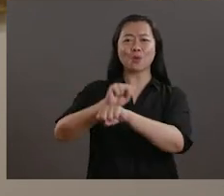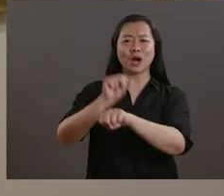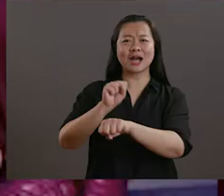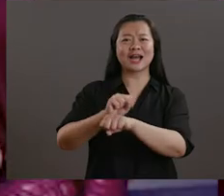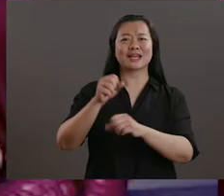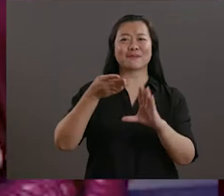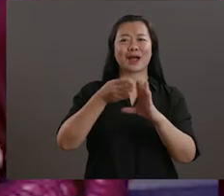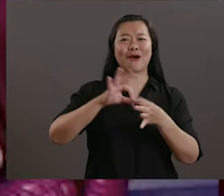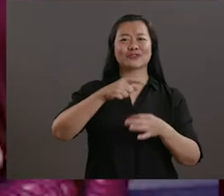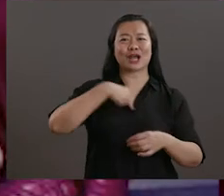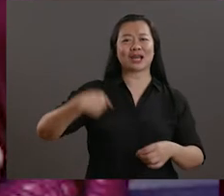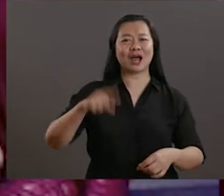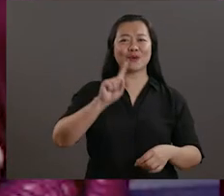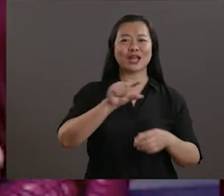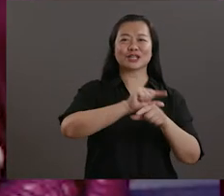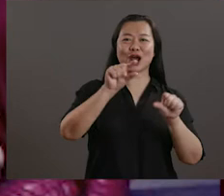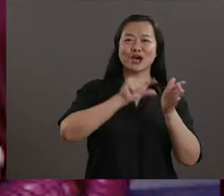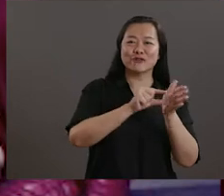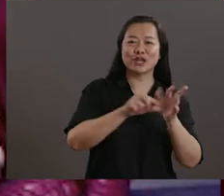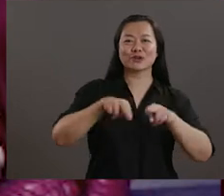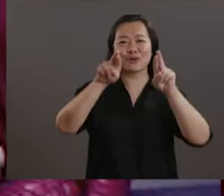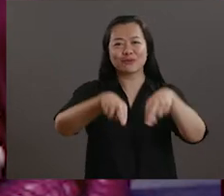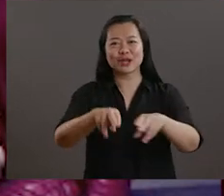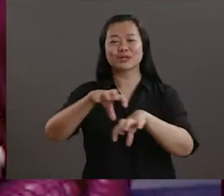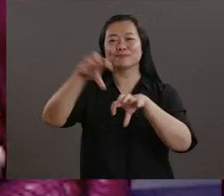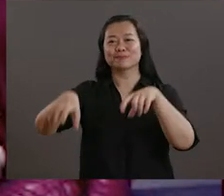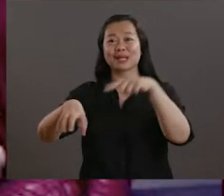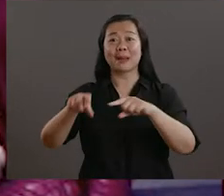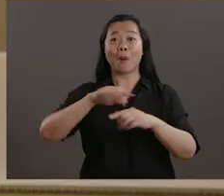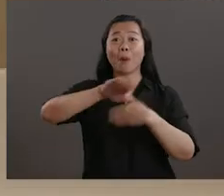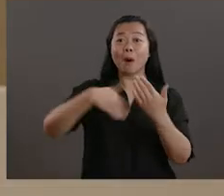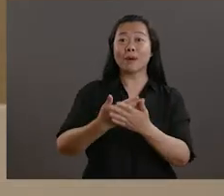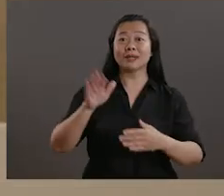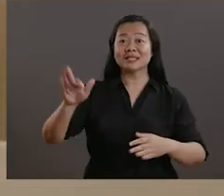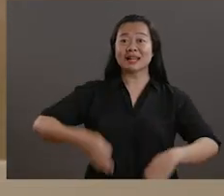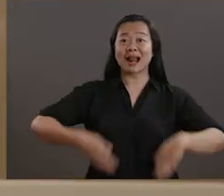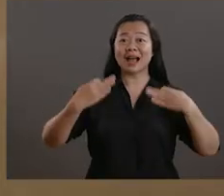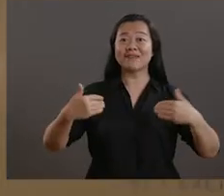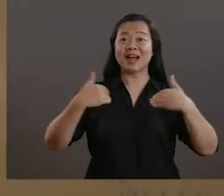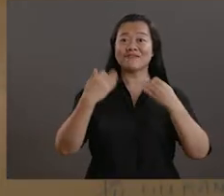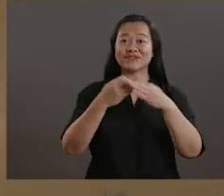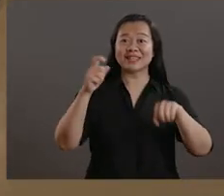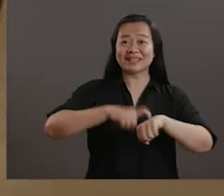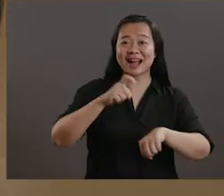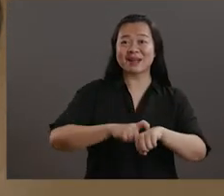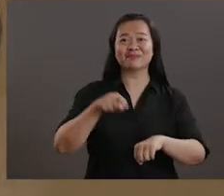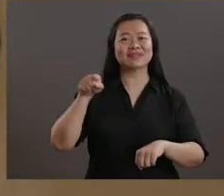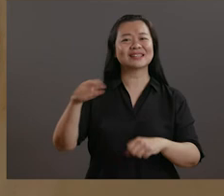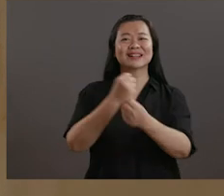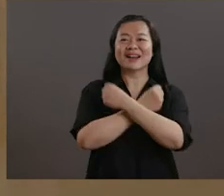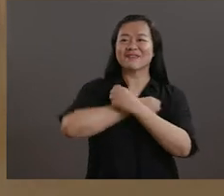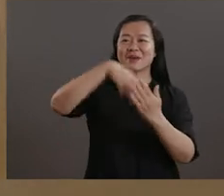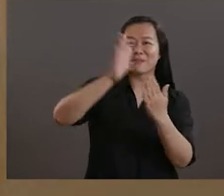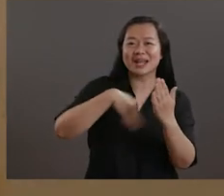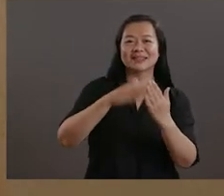from the gallery. But for all of his life, he was also an avid artist in his free time. He took lessons from Liu Kang for a period of time,